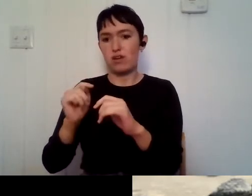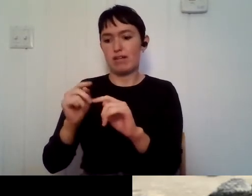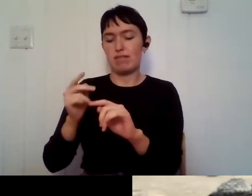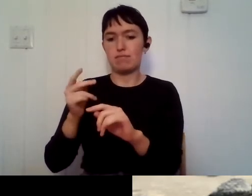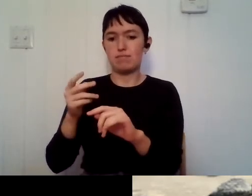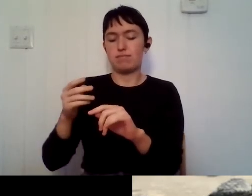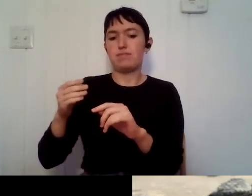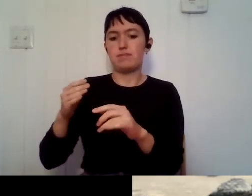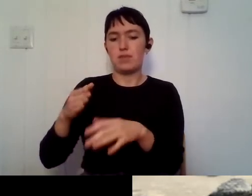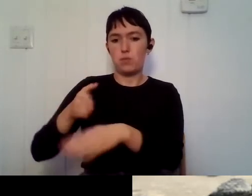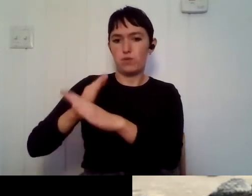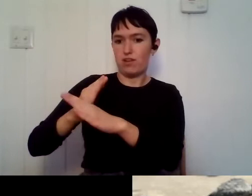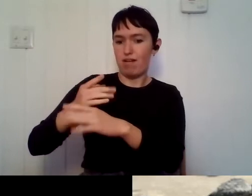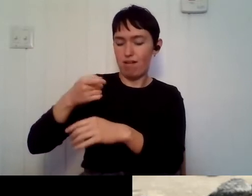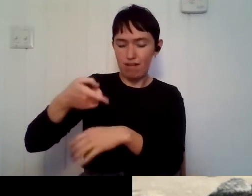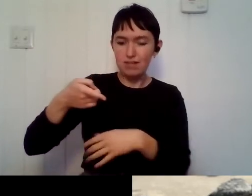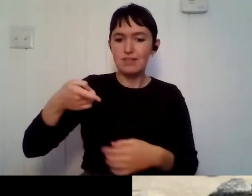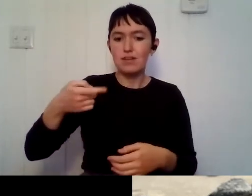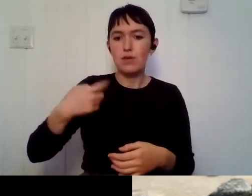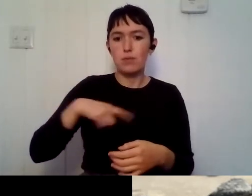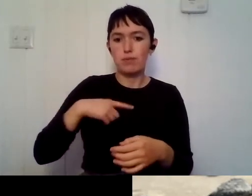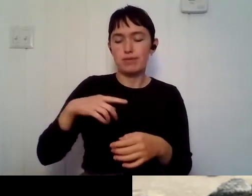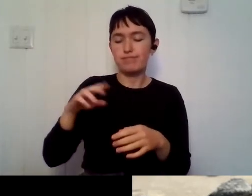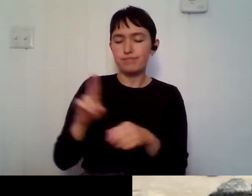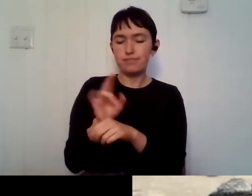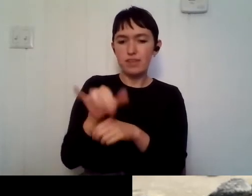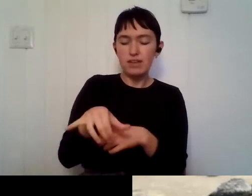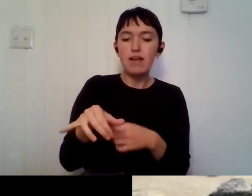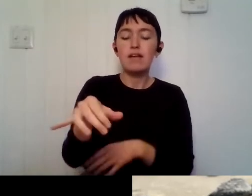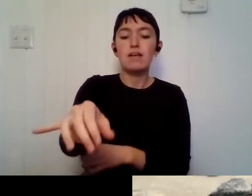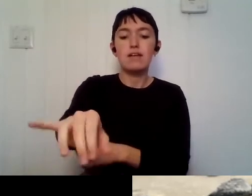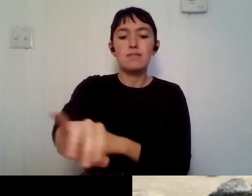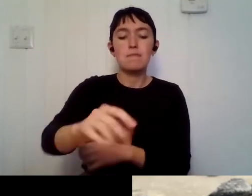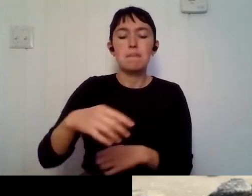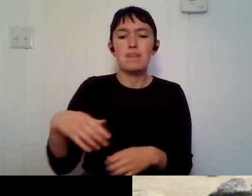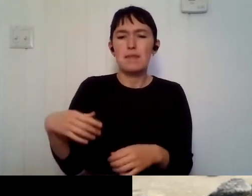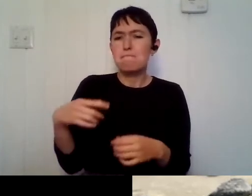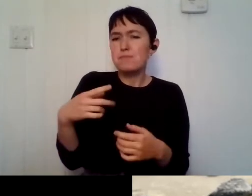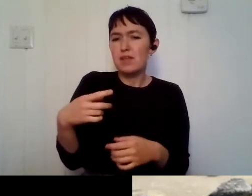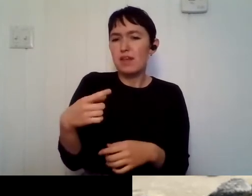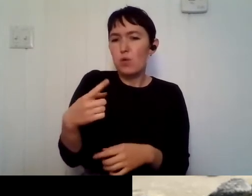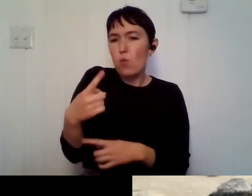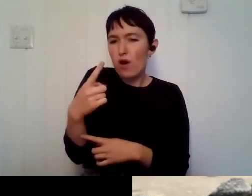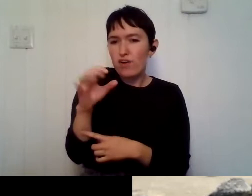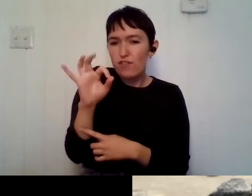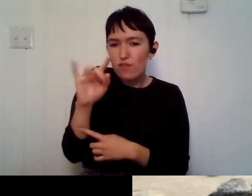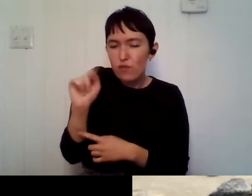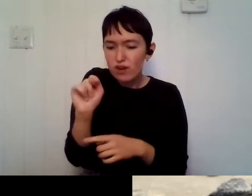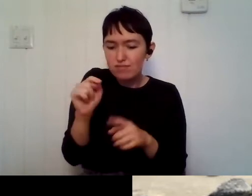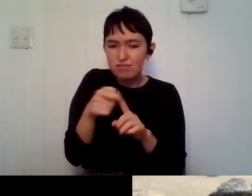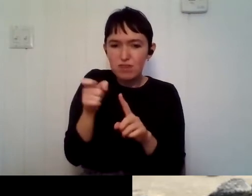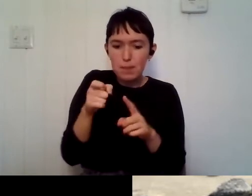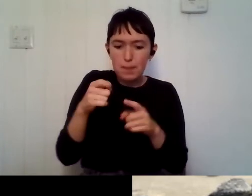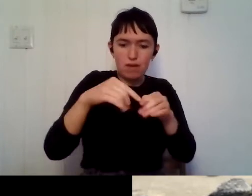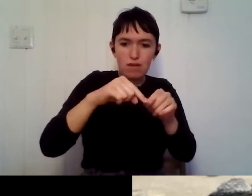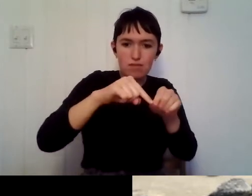the nest. I was reinstalling that and I was walking back and literally like a foot from the shore, like my, the ice cracked up